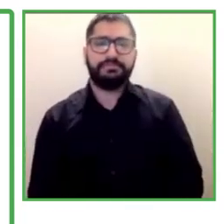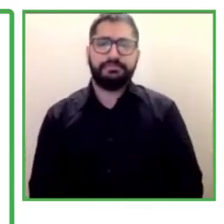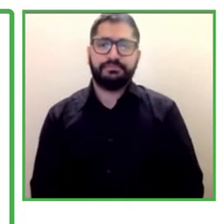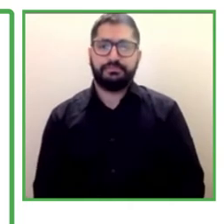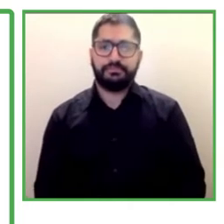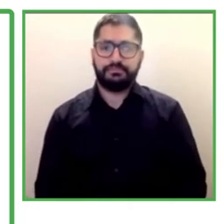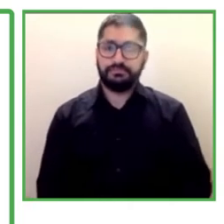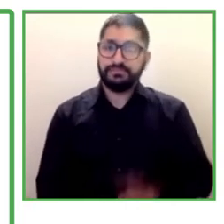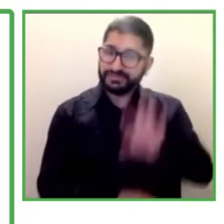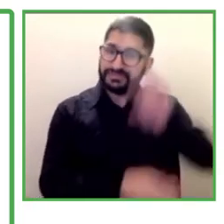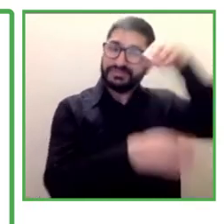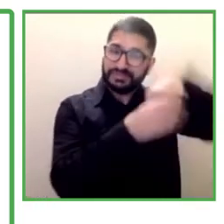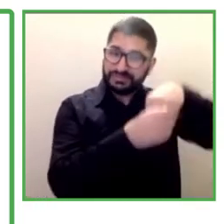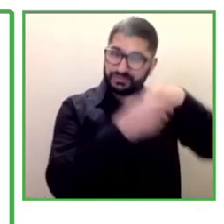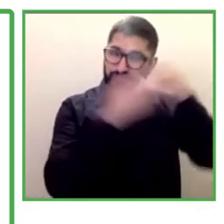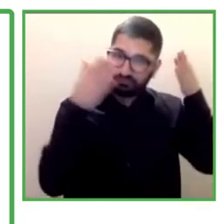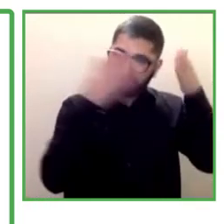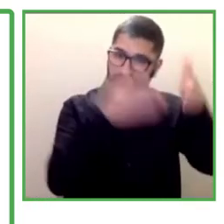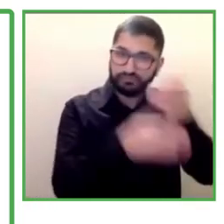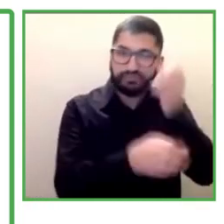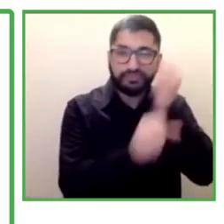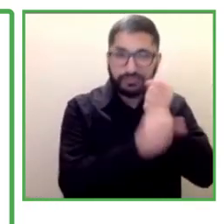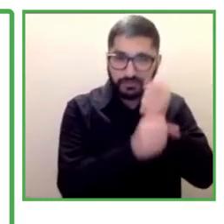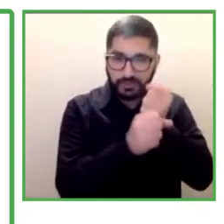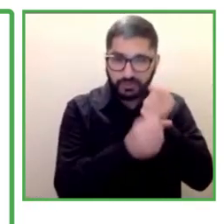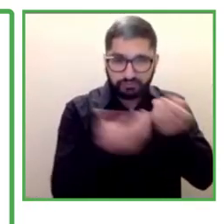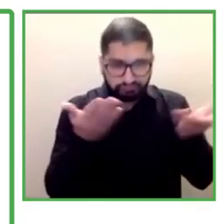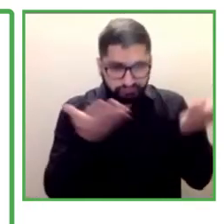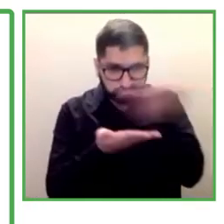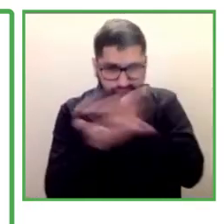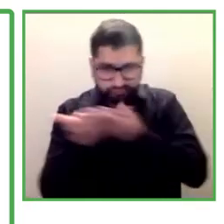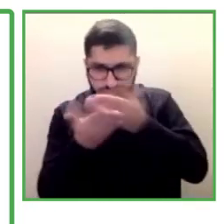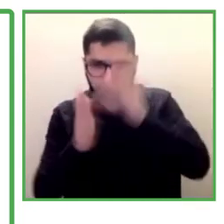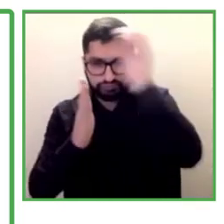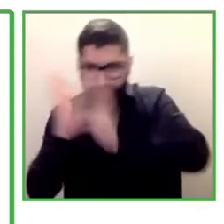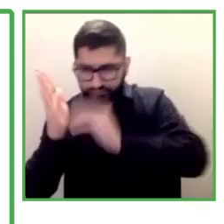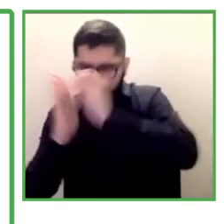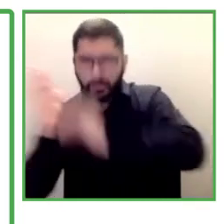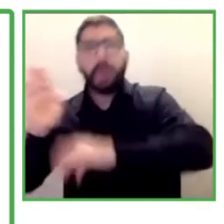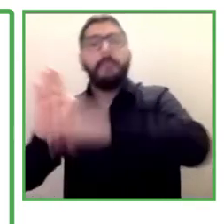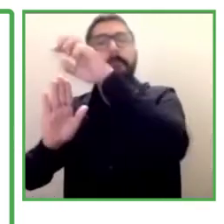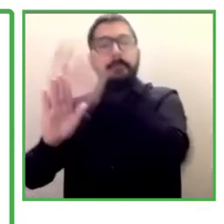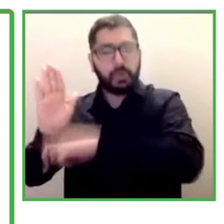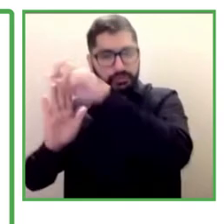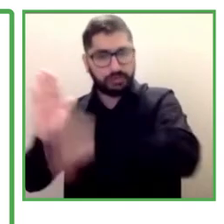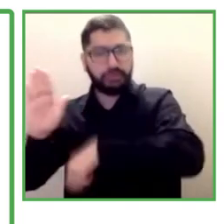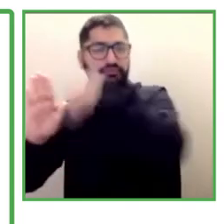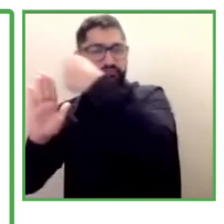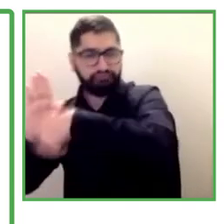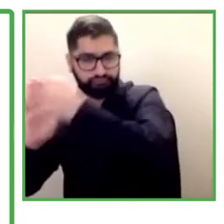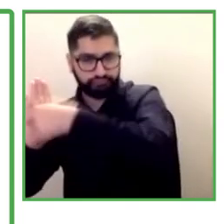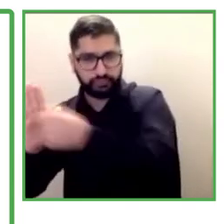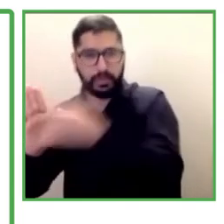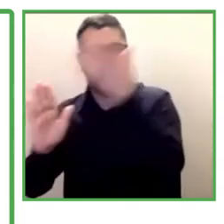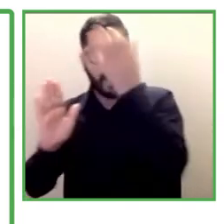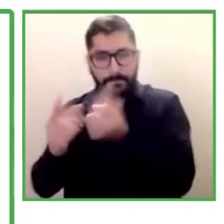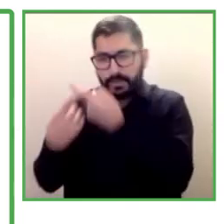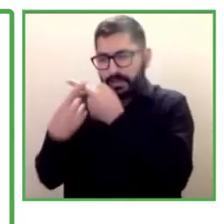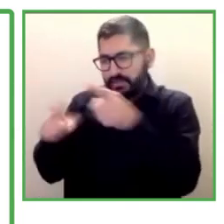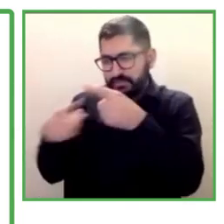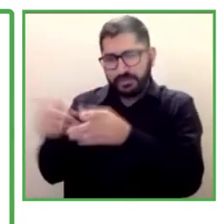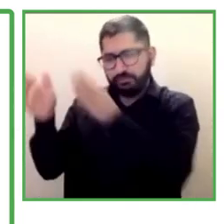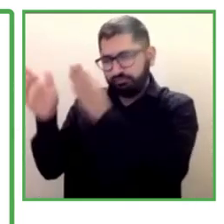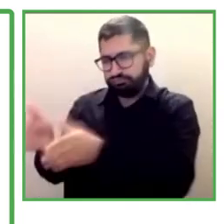And within this collaboration, we have a project that has different phases,